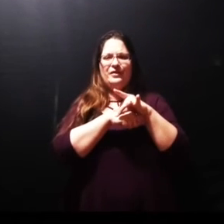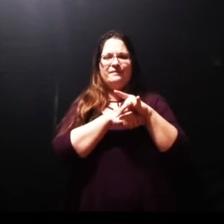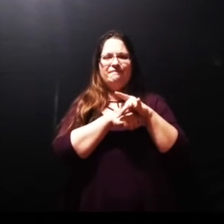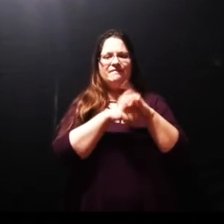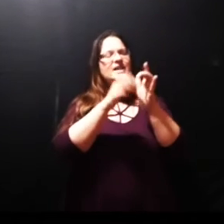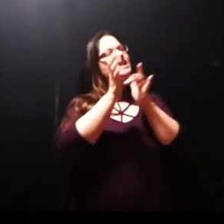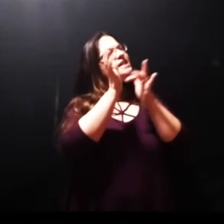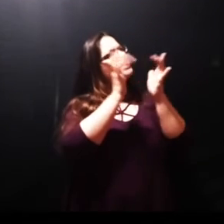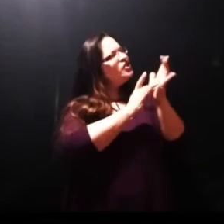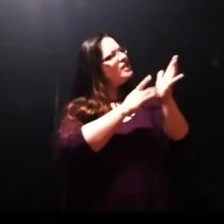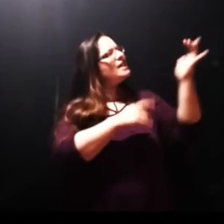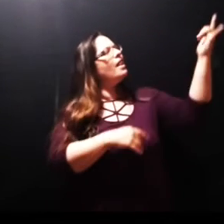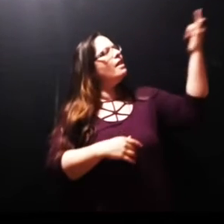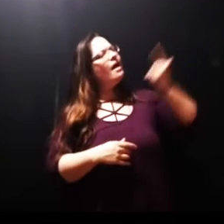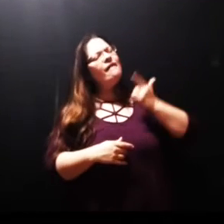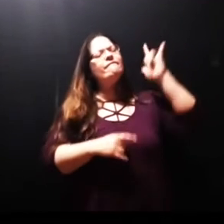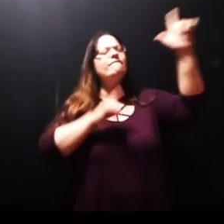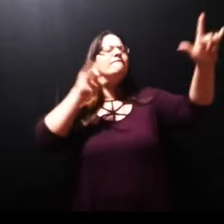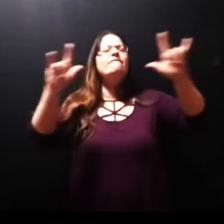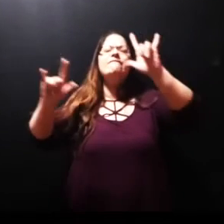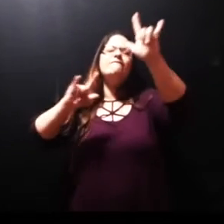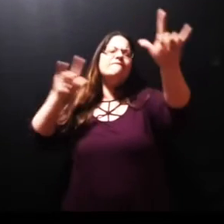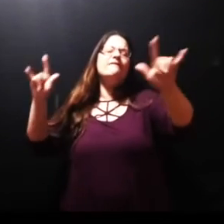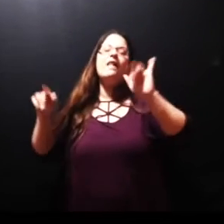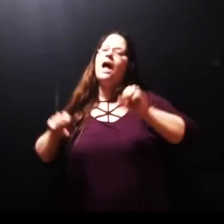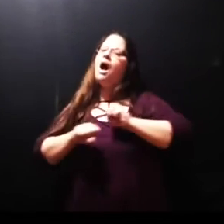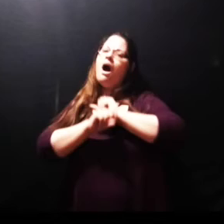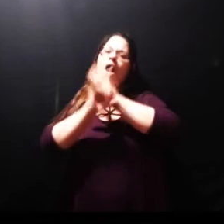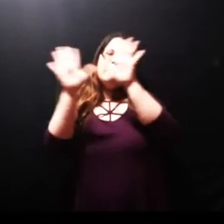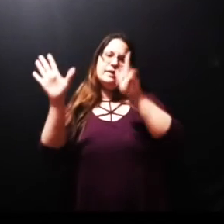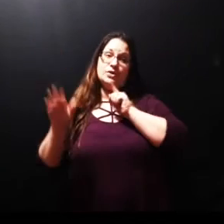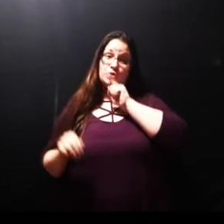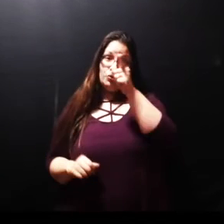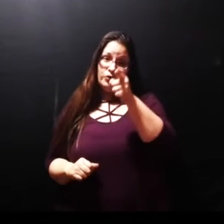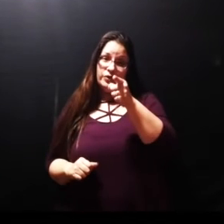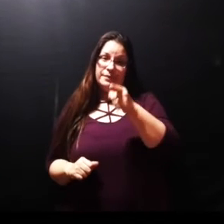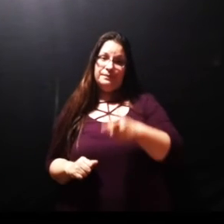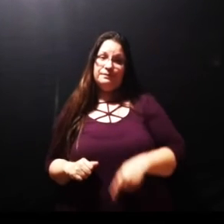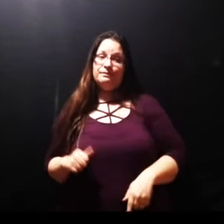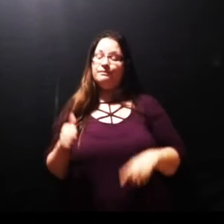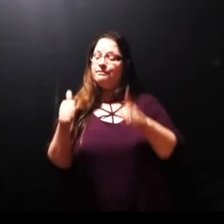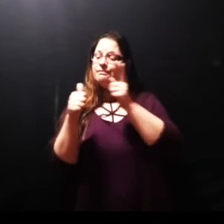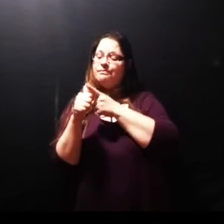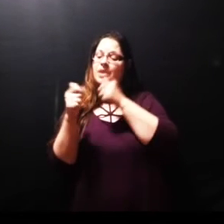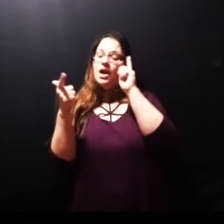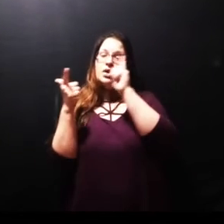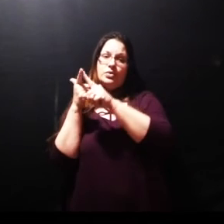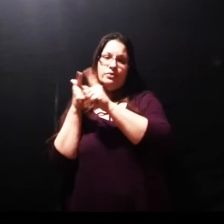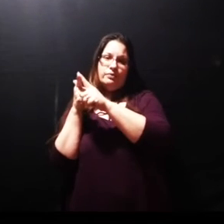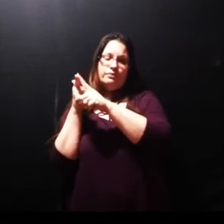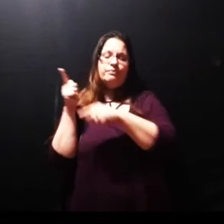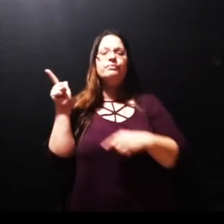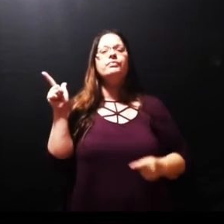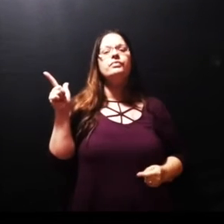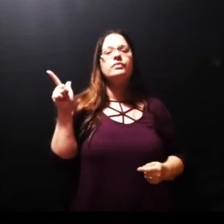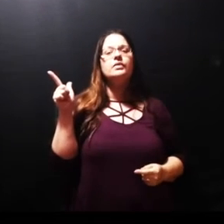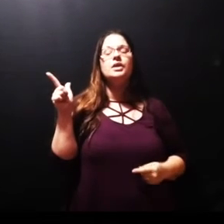he loves us that is the obvious truth and it's number one truth number two